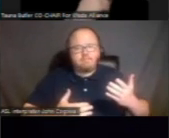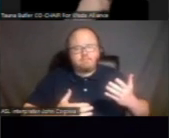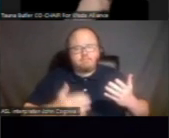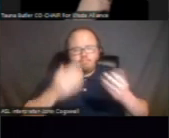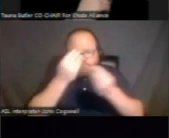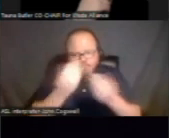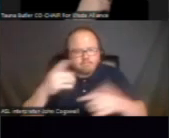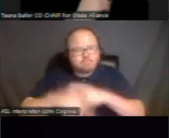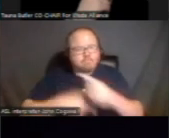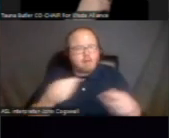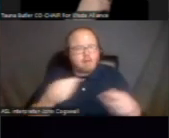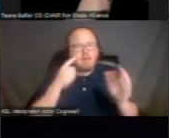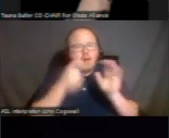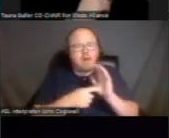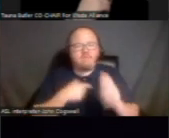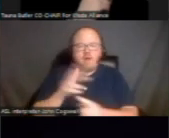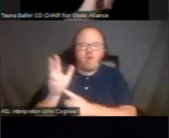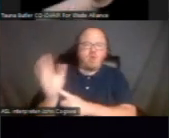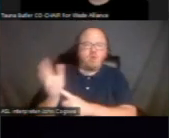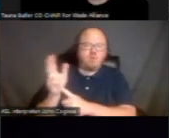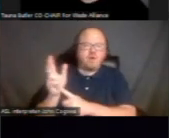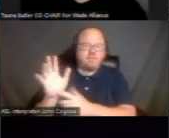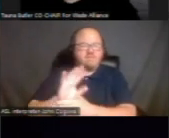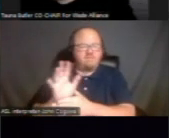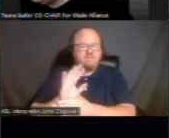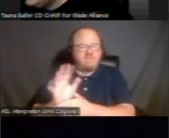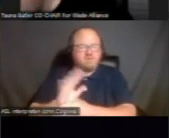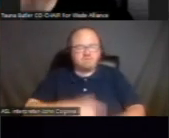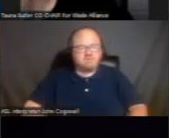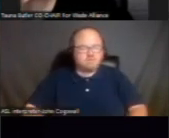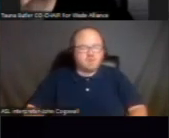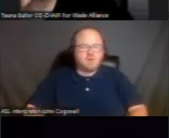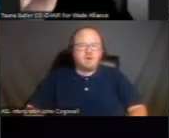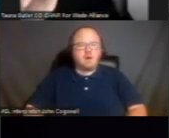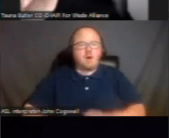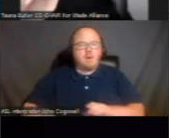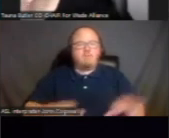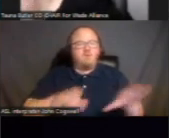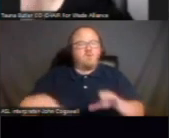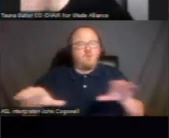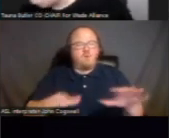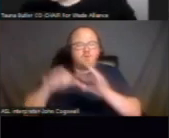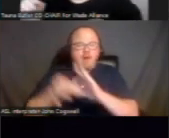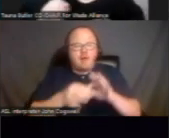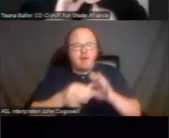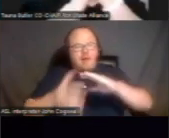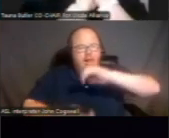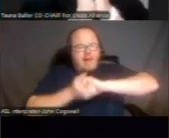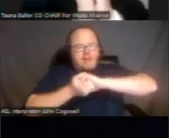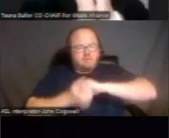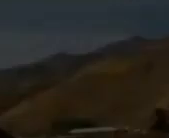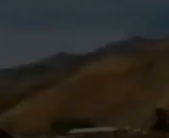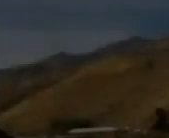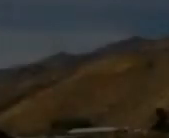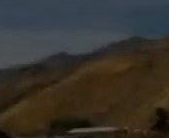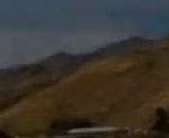I want to play you a three-minute video. Performative allyship is when, you know, we say, oh yeah,